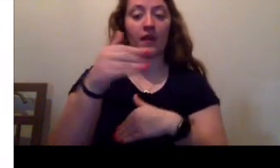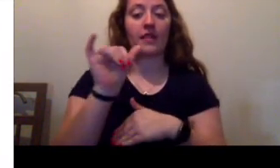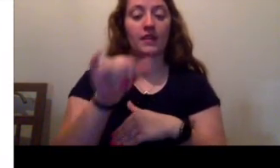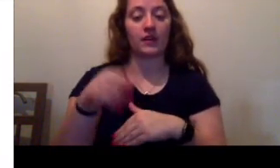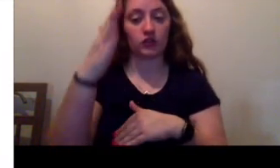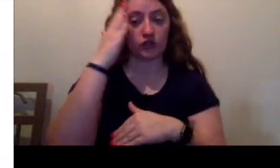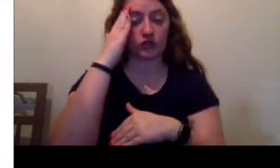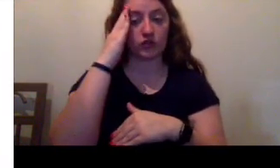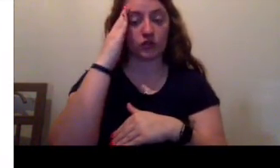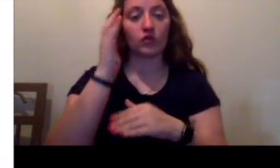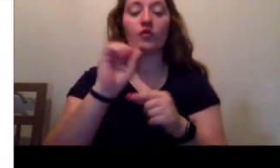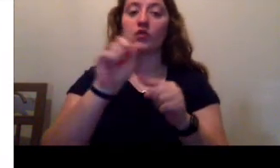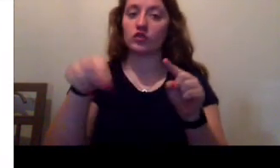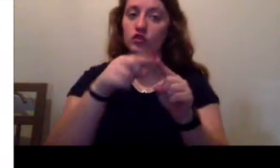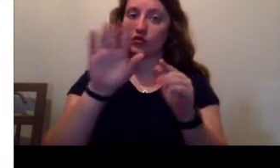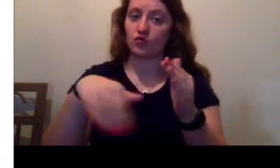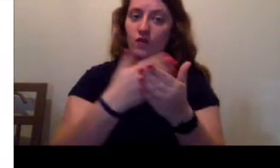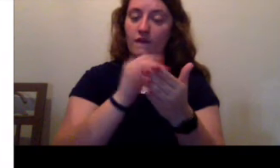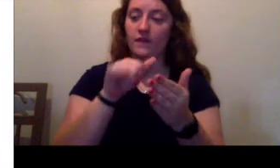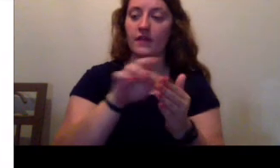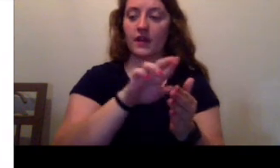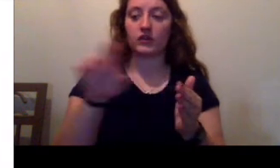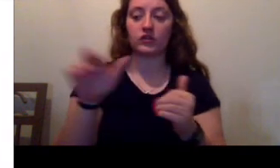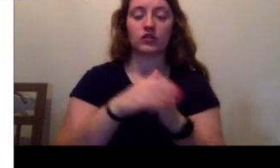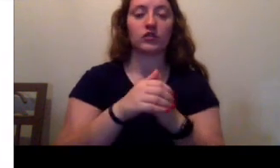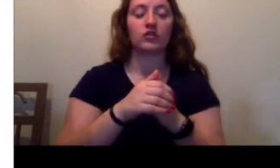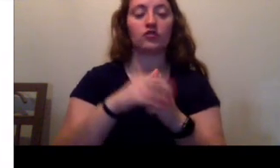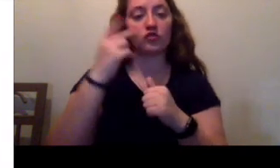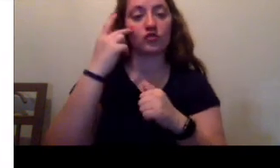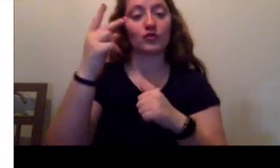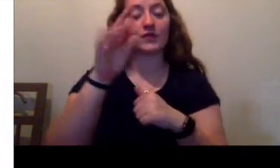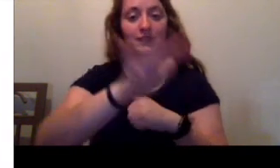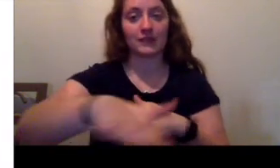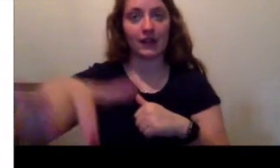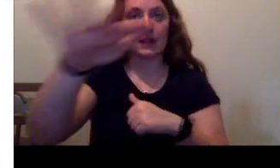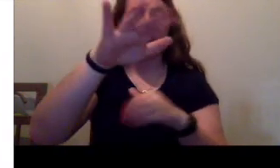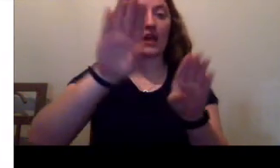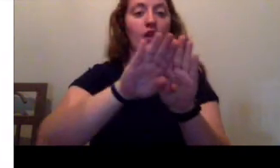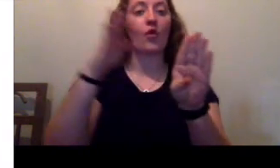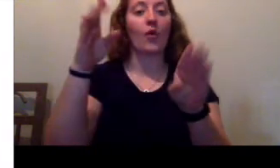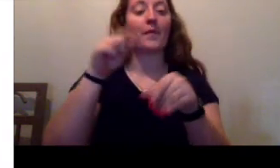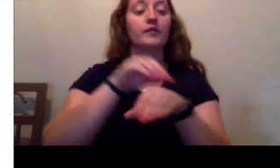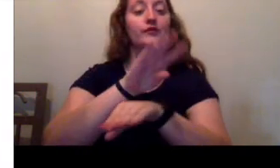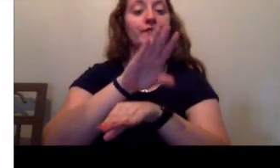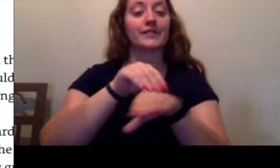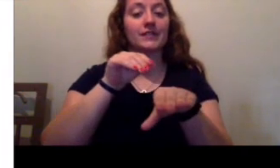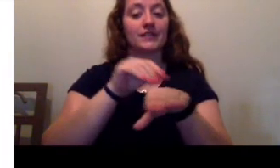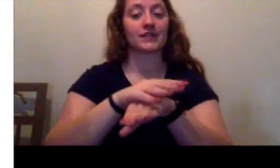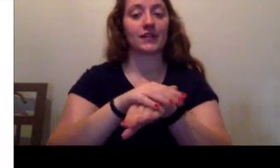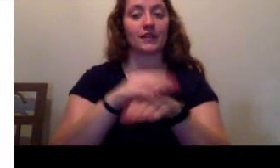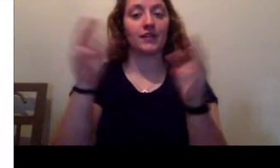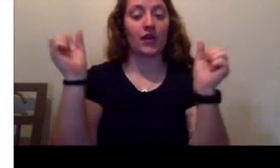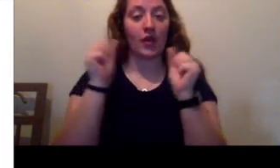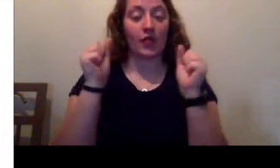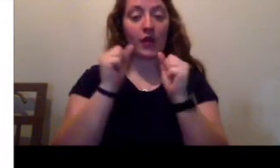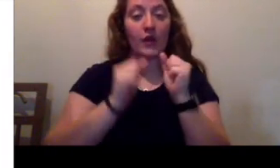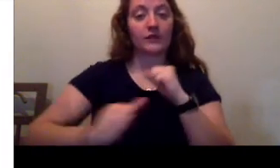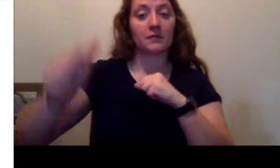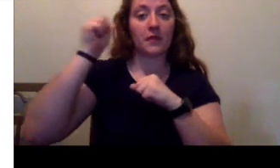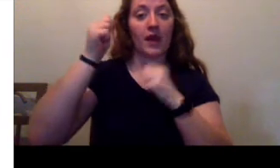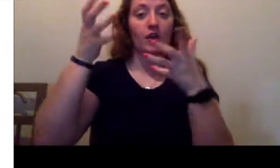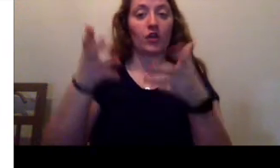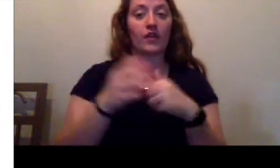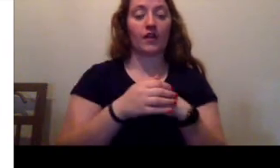knew as soon as she rounded the turn, she would see the landscape open to the sea. The woods would be behind her there,